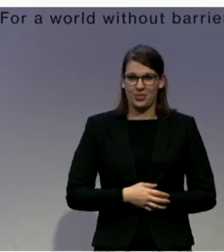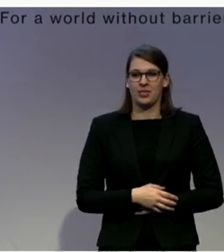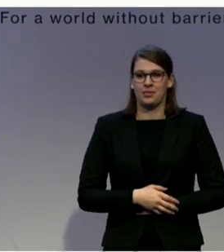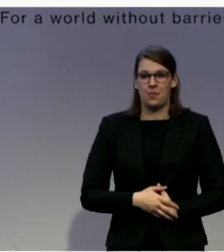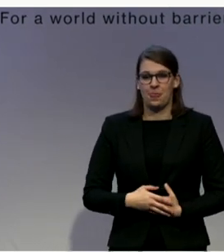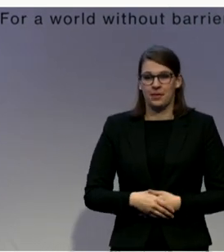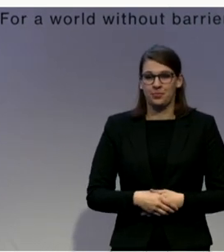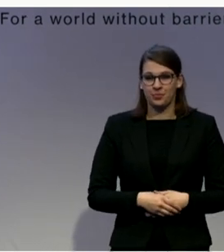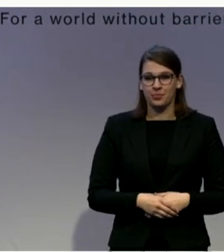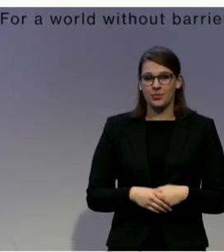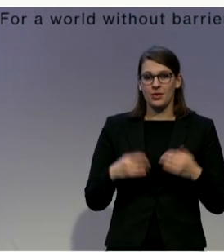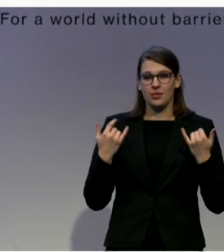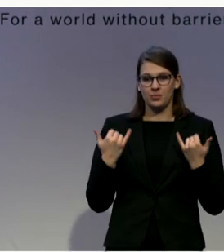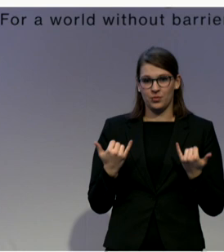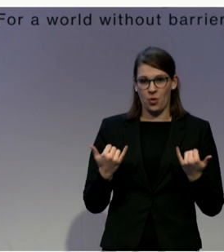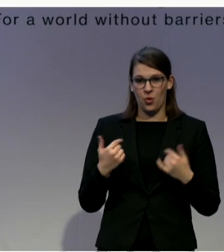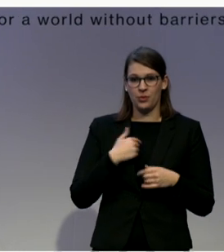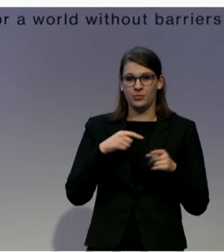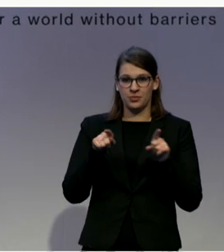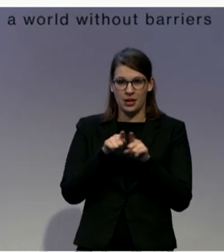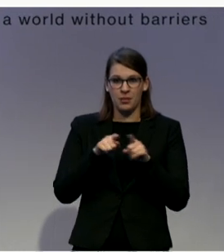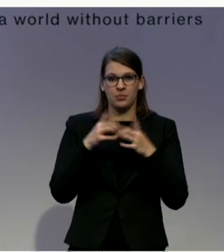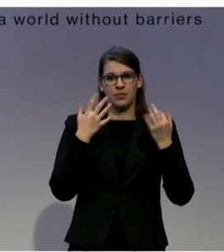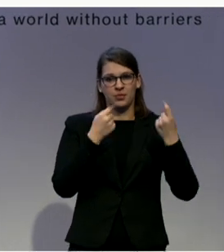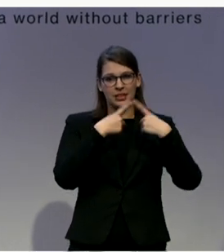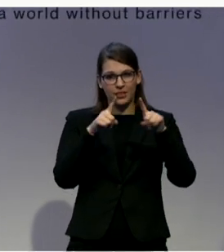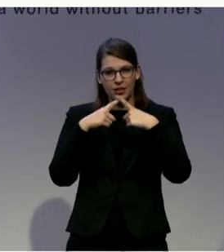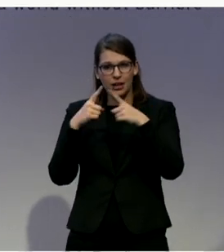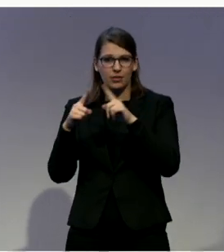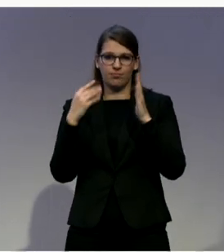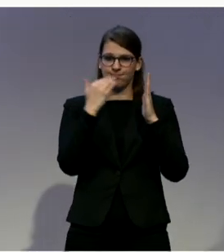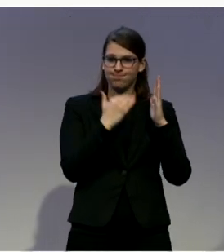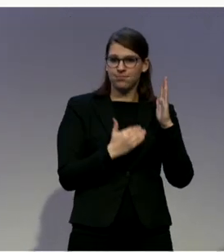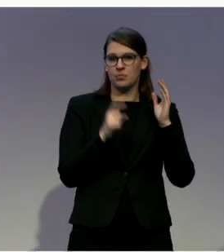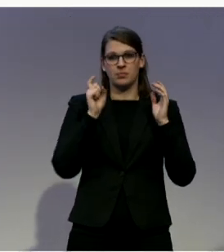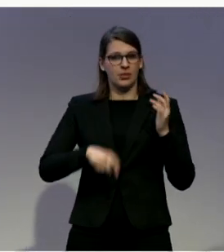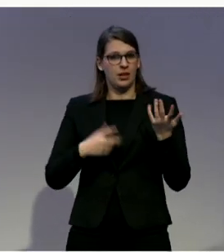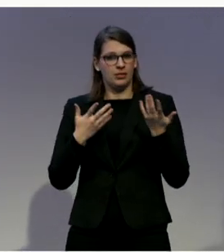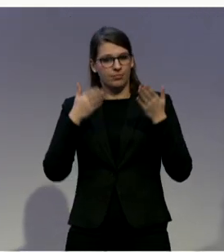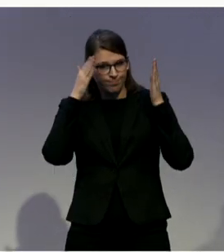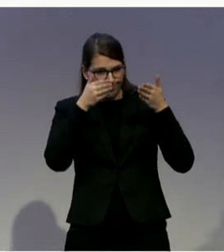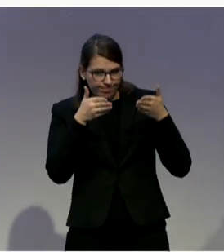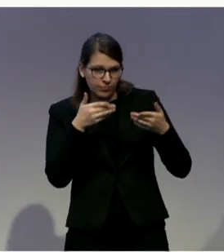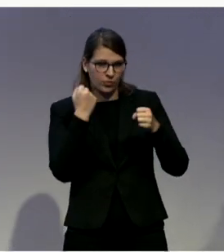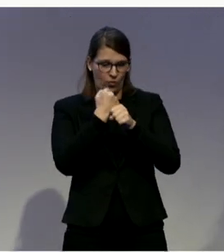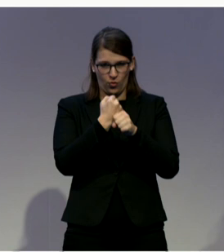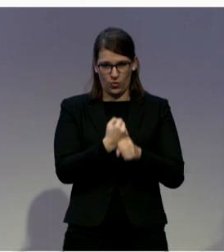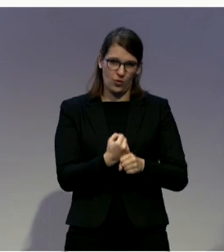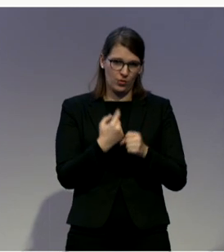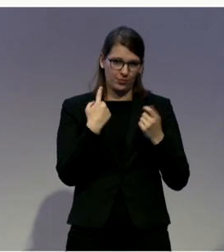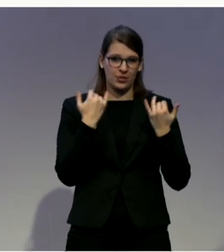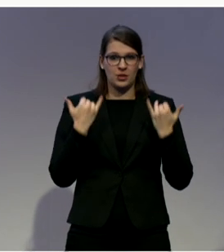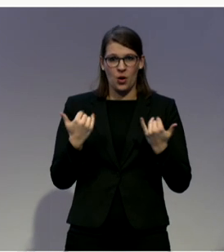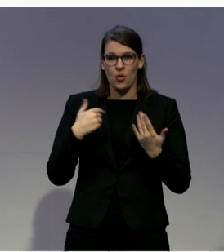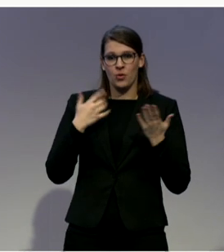on reflecting on the different levels in which we need to engage. And now I'd like to hand over to